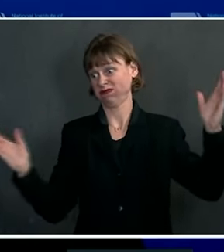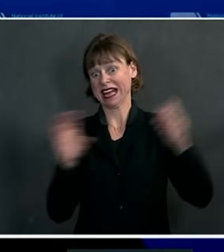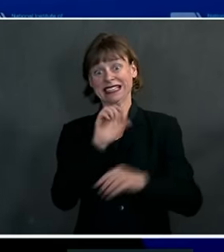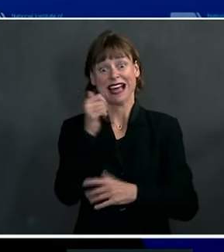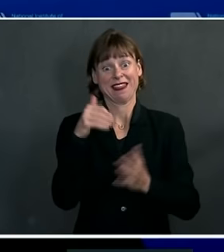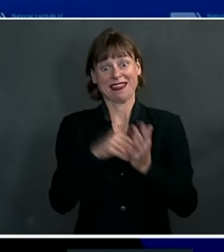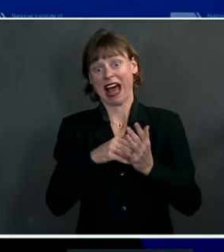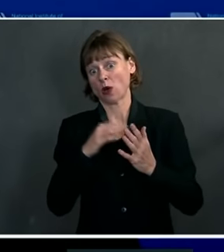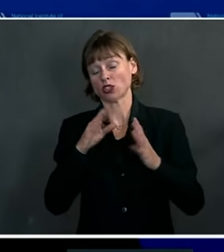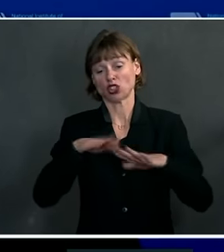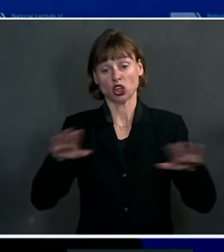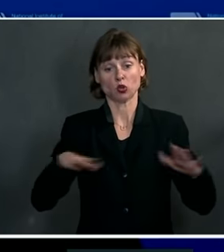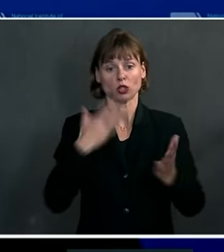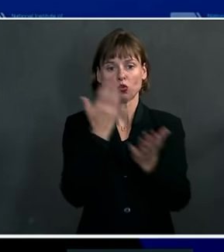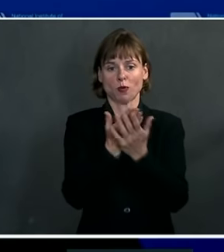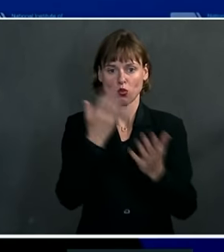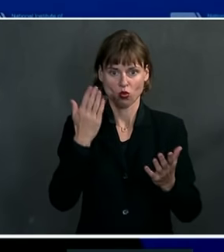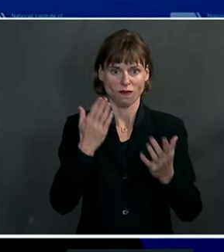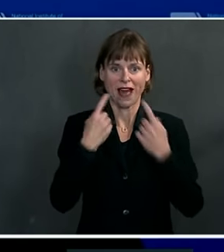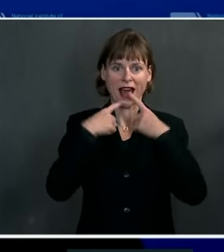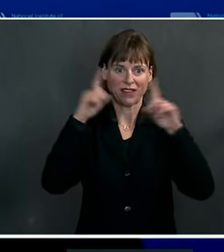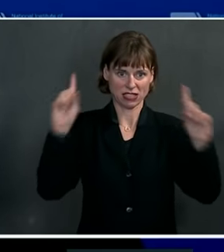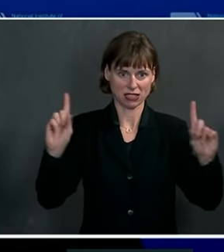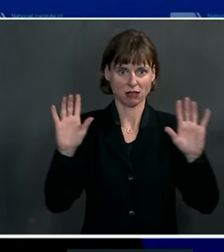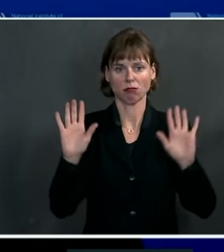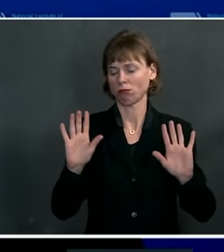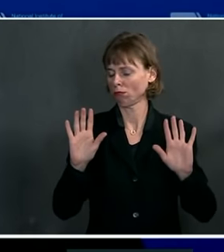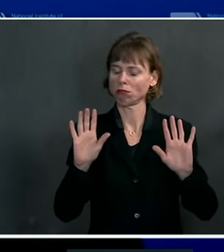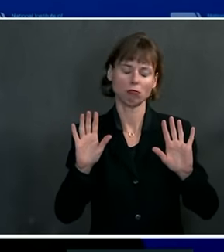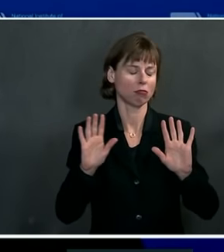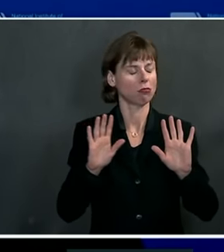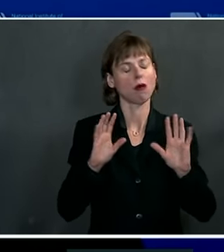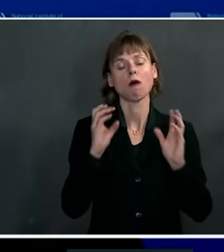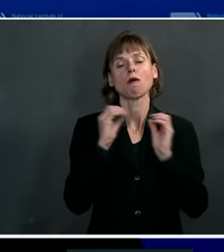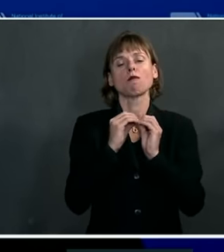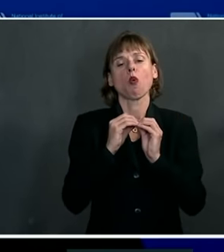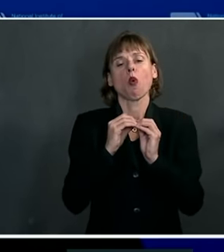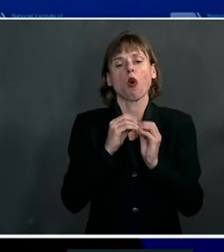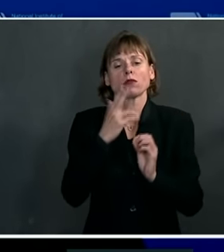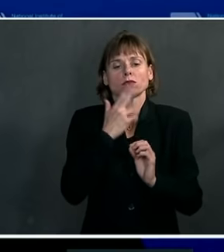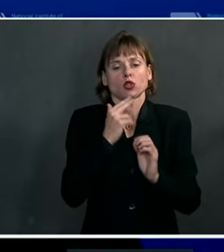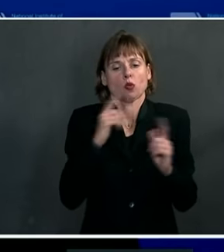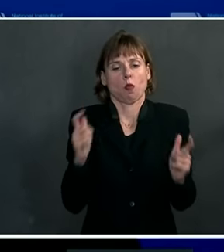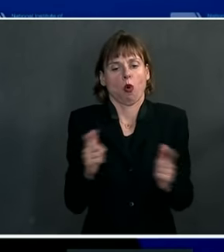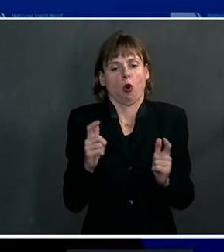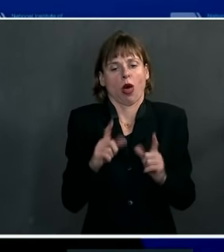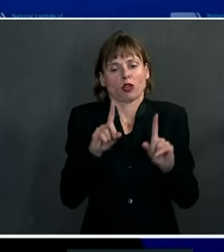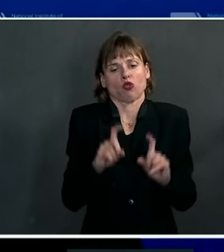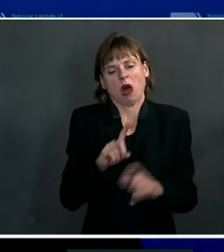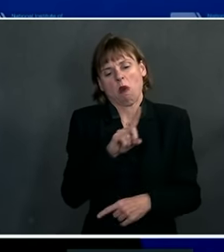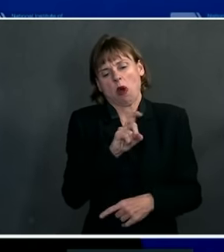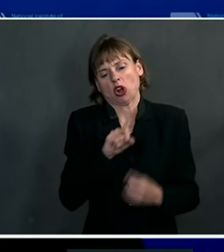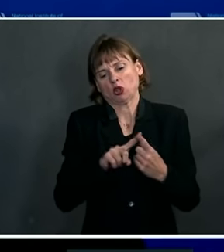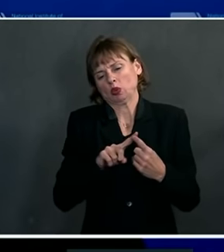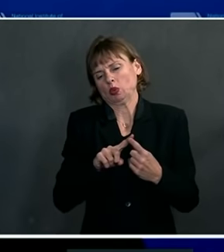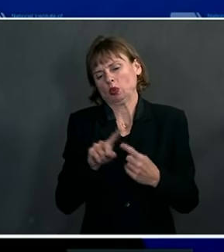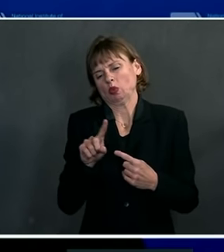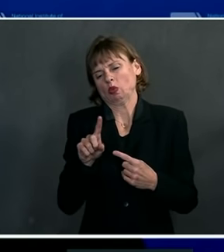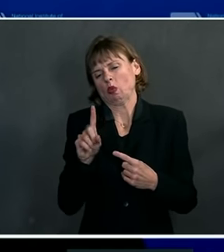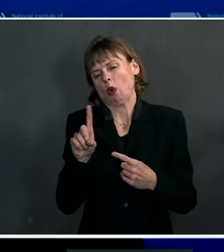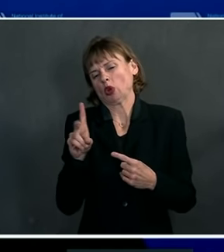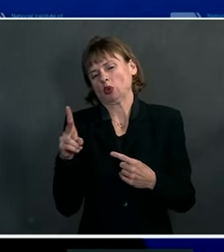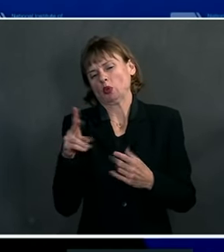of children to show efficacy, what you can do is in a much smaller trial, measured in hundreds to a couple of thousands,